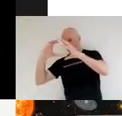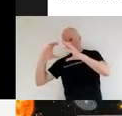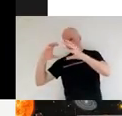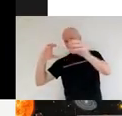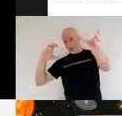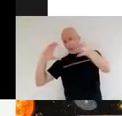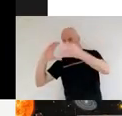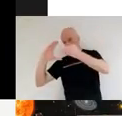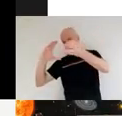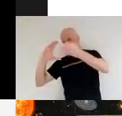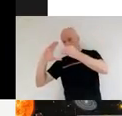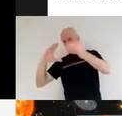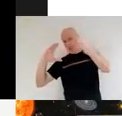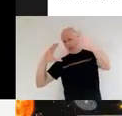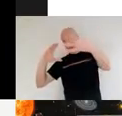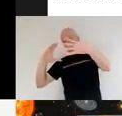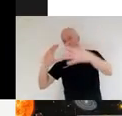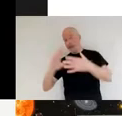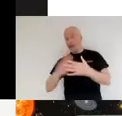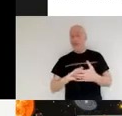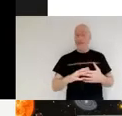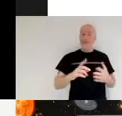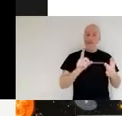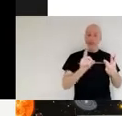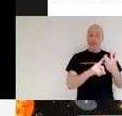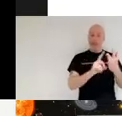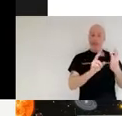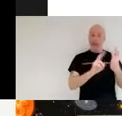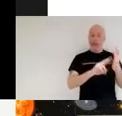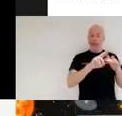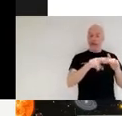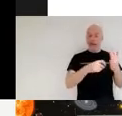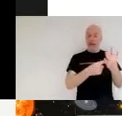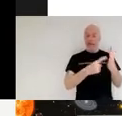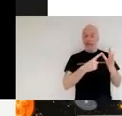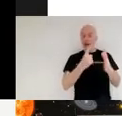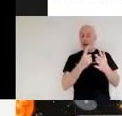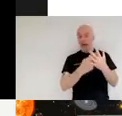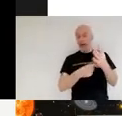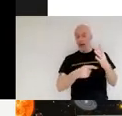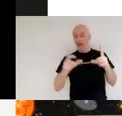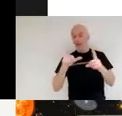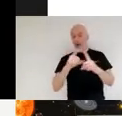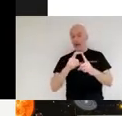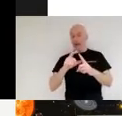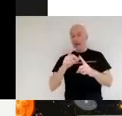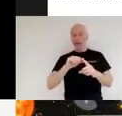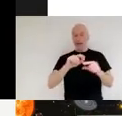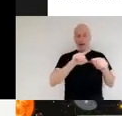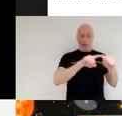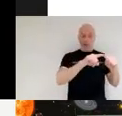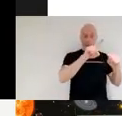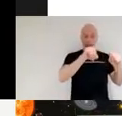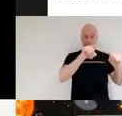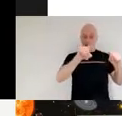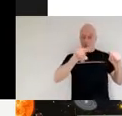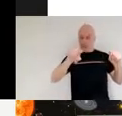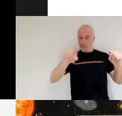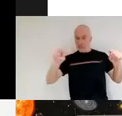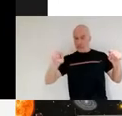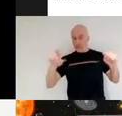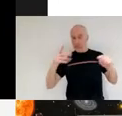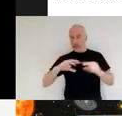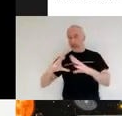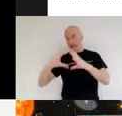infrareds because my wavelength is longer i need a physically larger telescope in order to be able to keep that